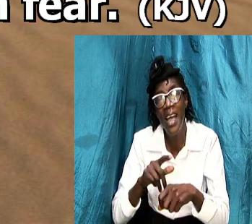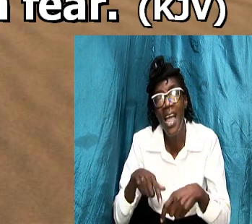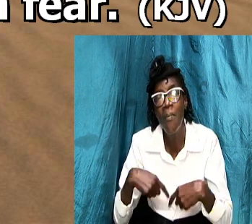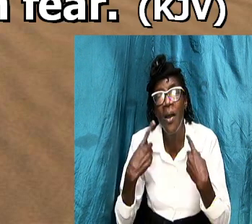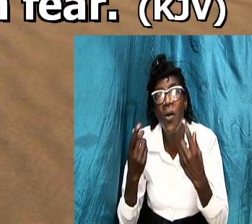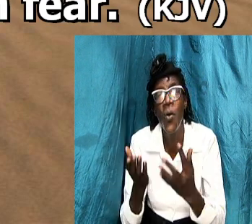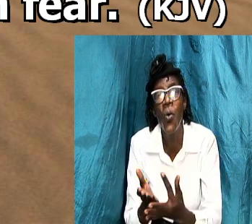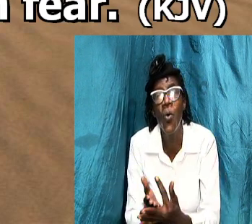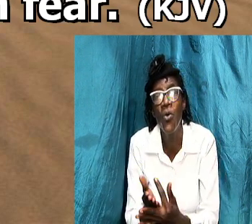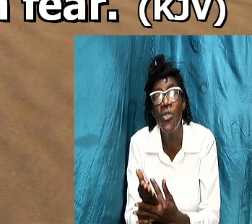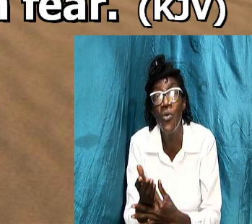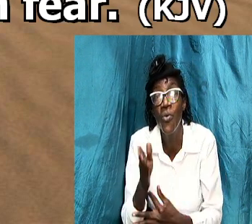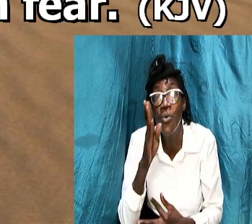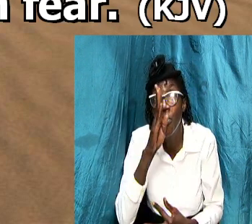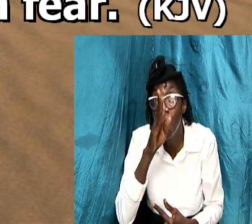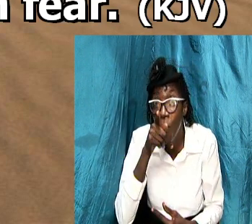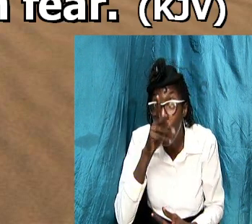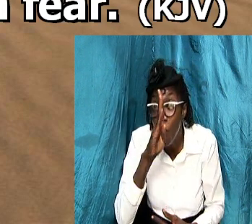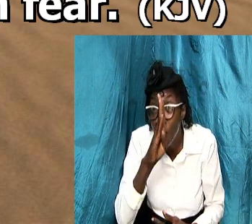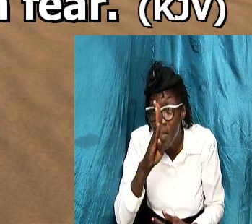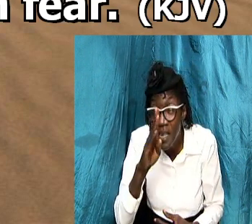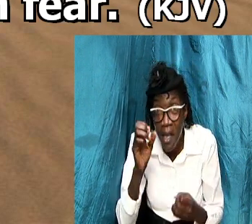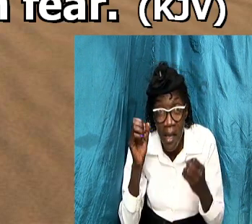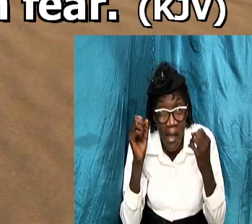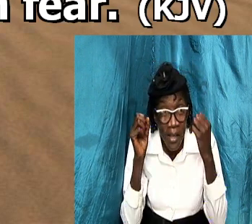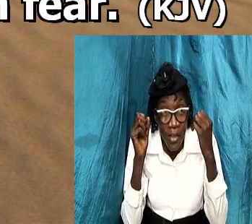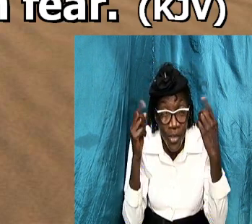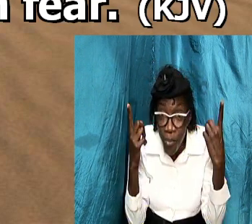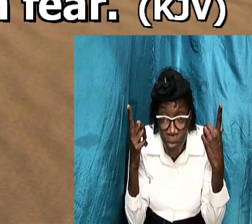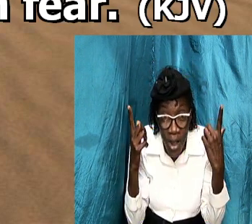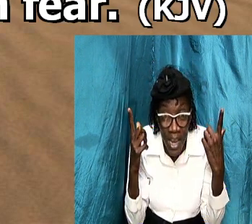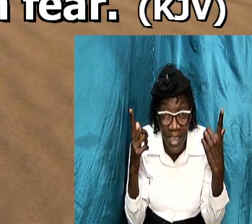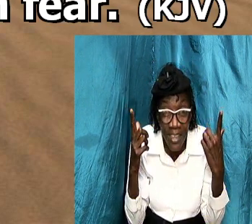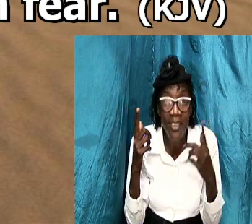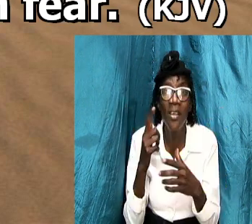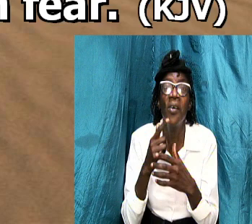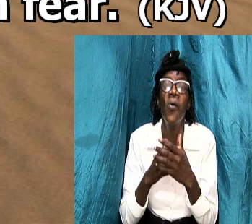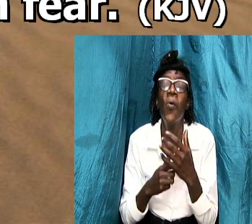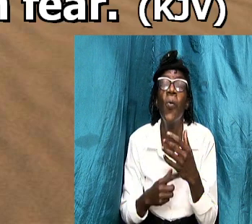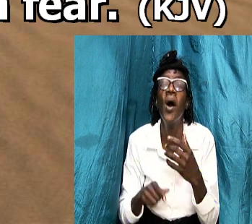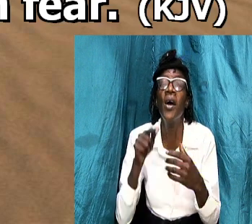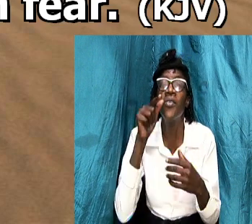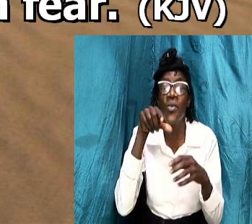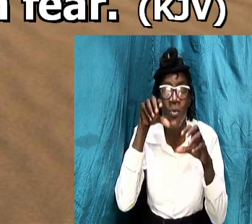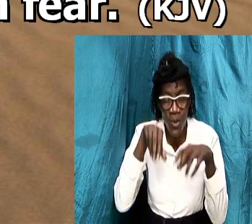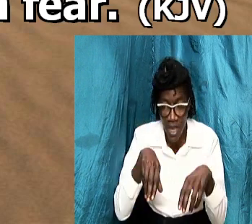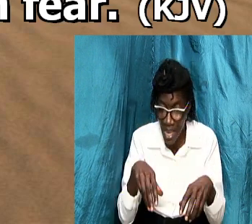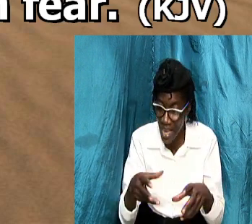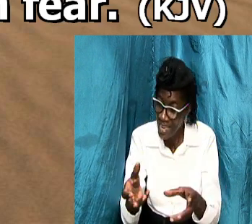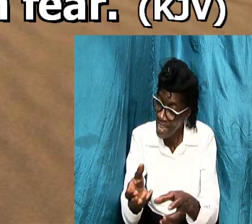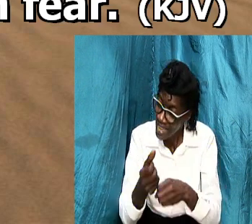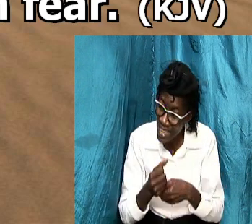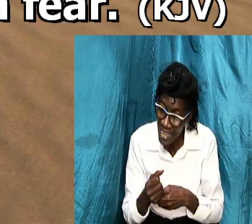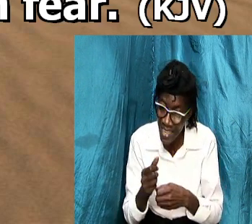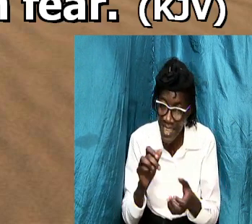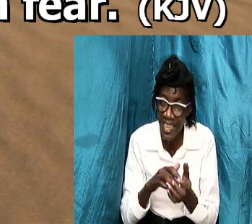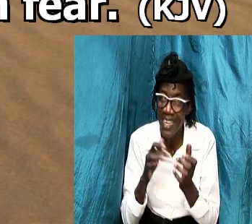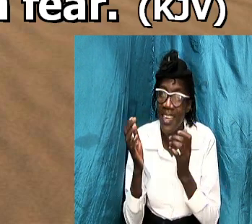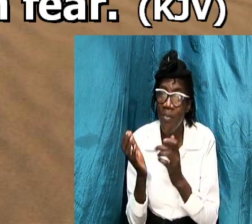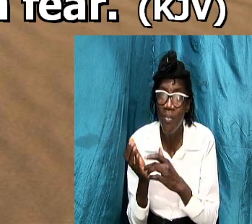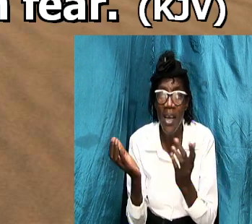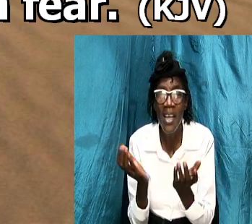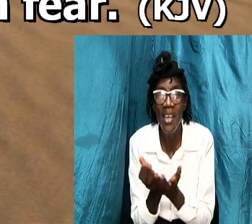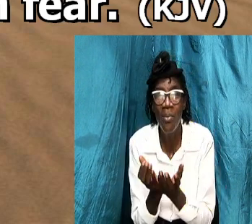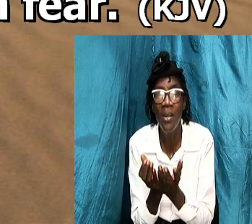surprised what can be accomplished the biblical doctrine of submission